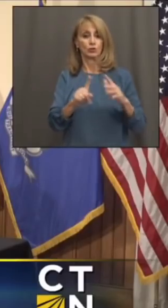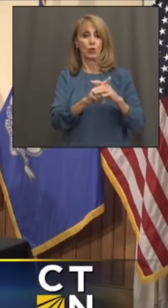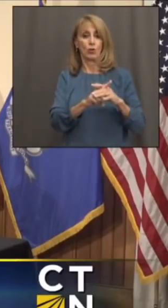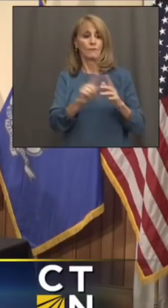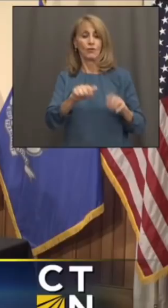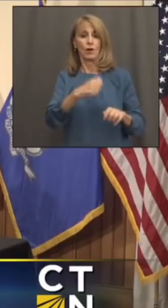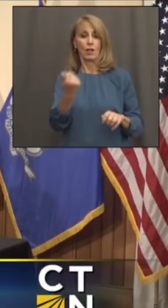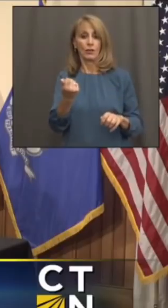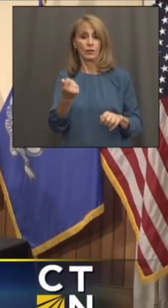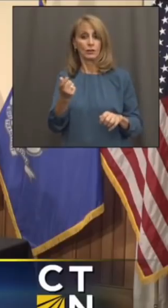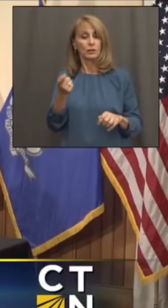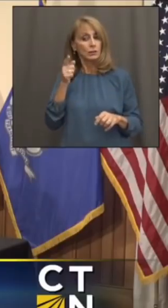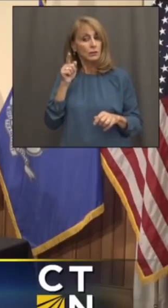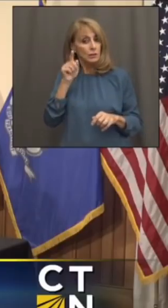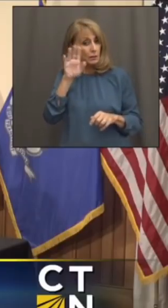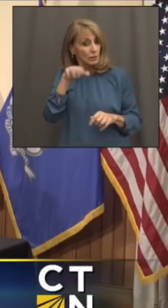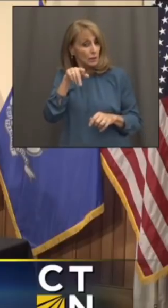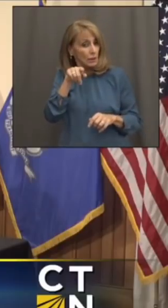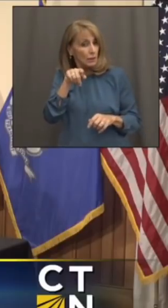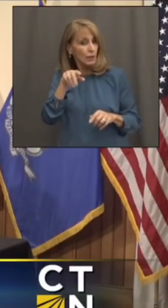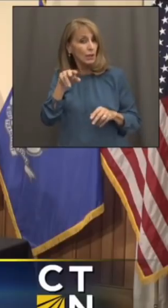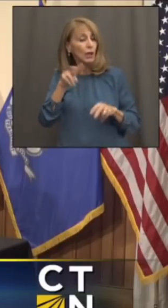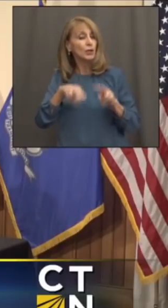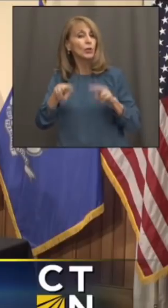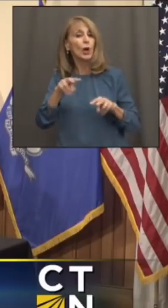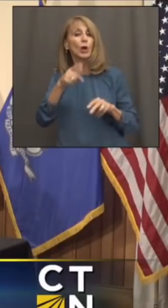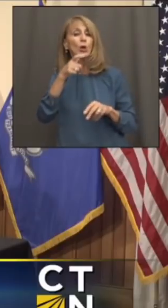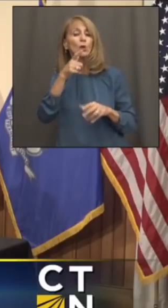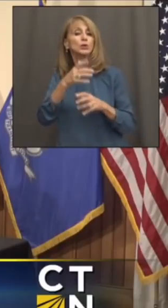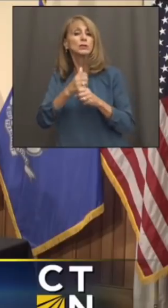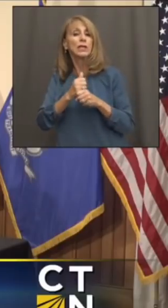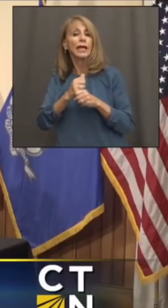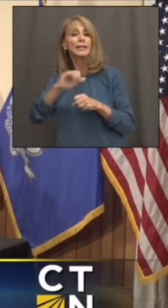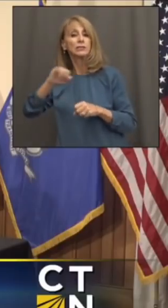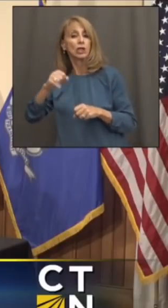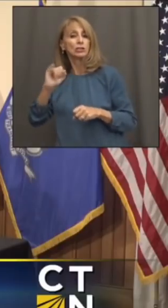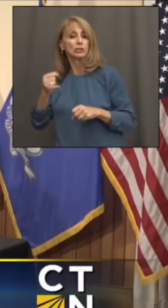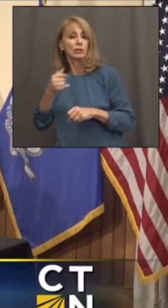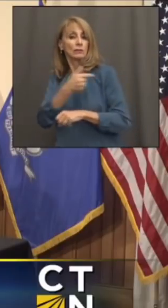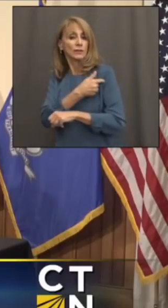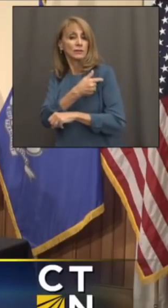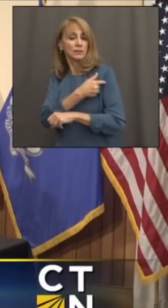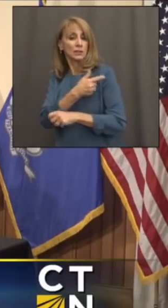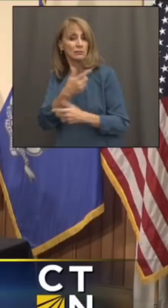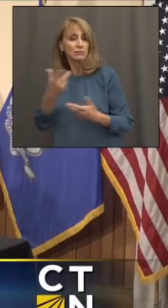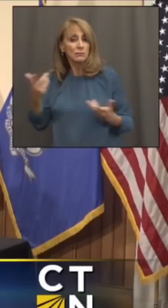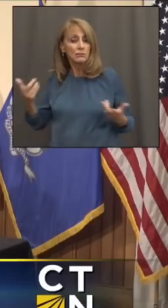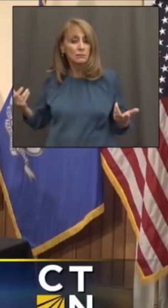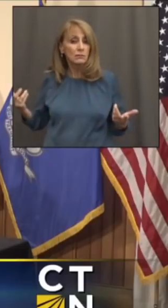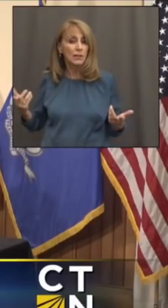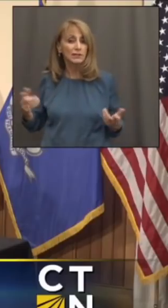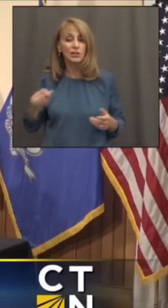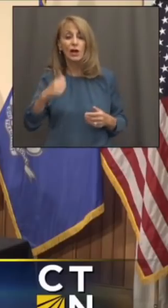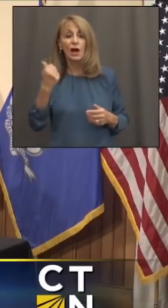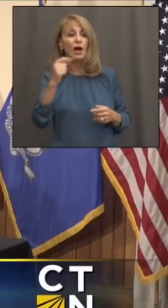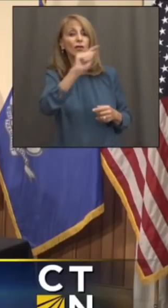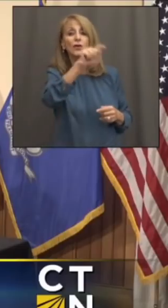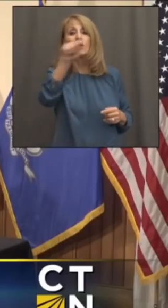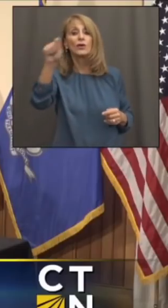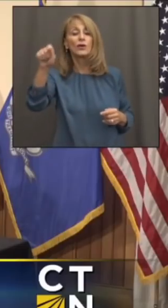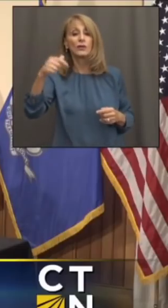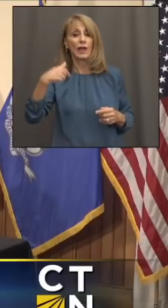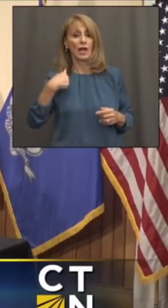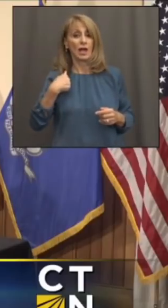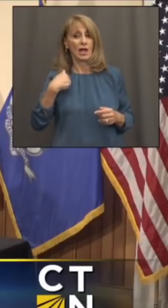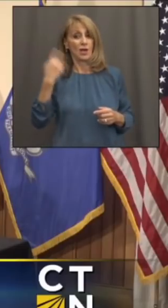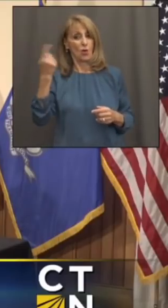Um, are you monitoring who's using it? And have there been other clinics that I'm not aware of?